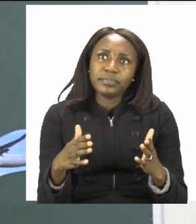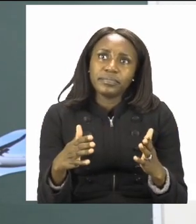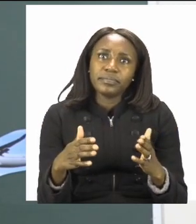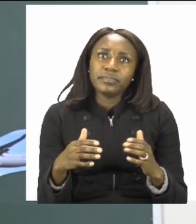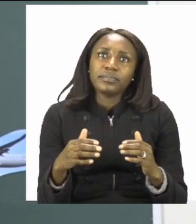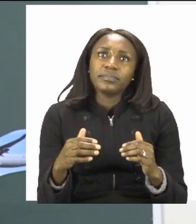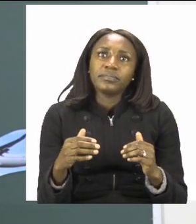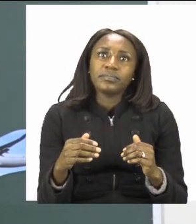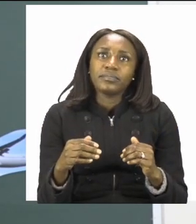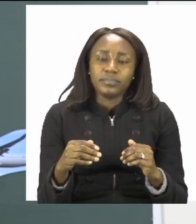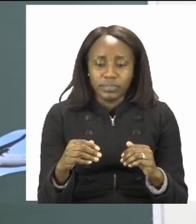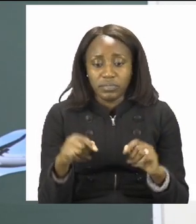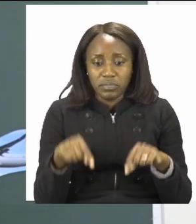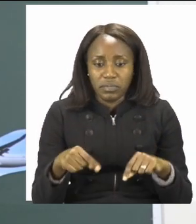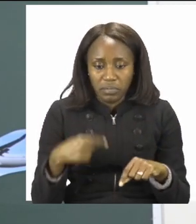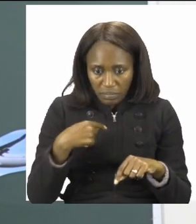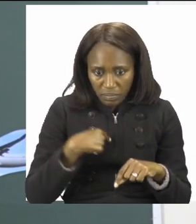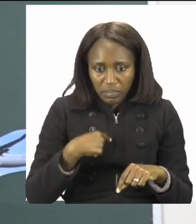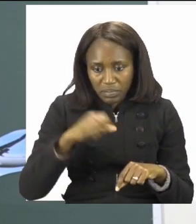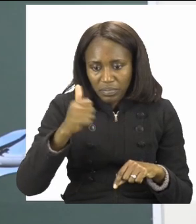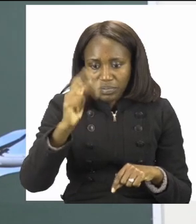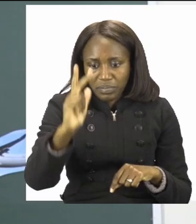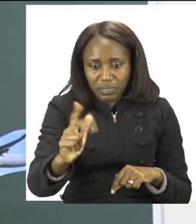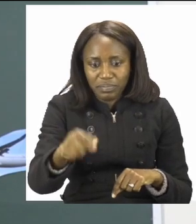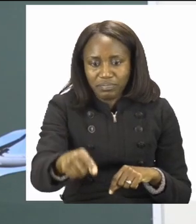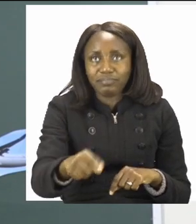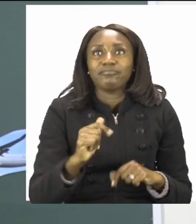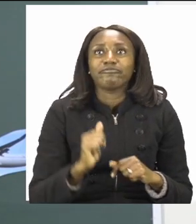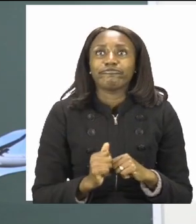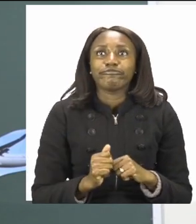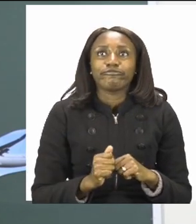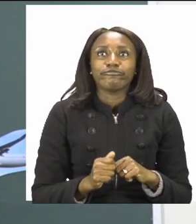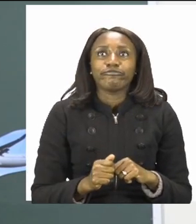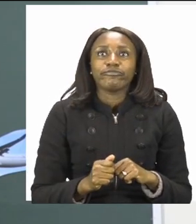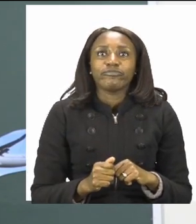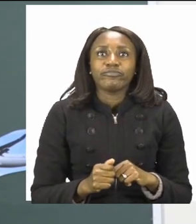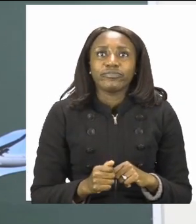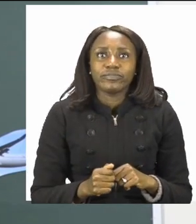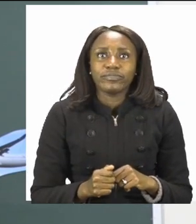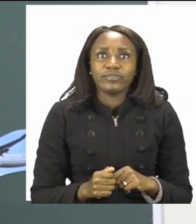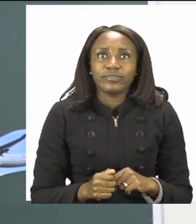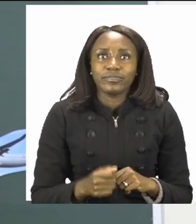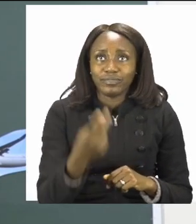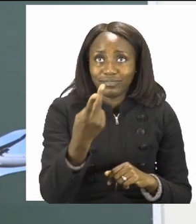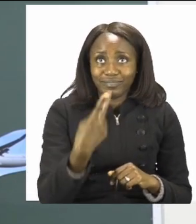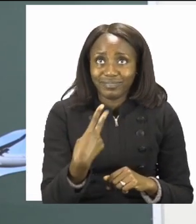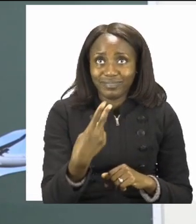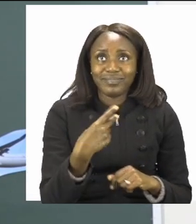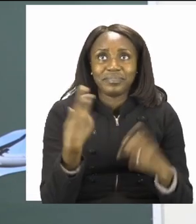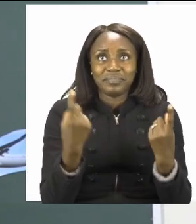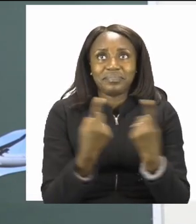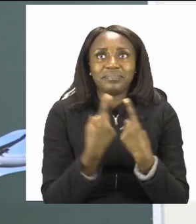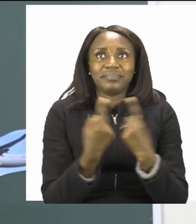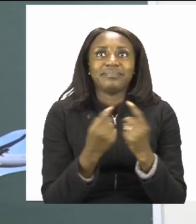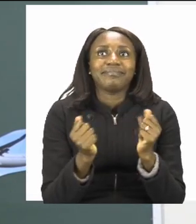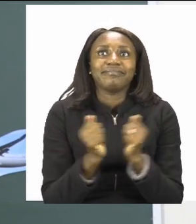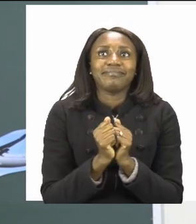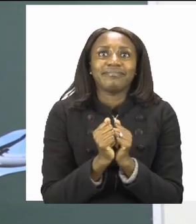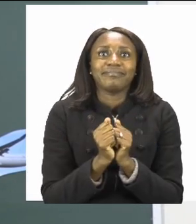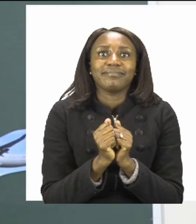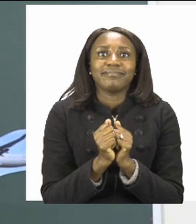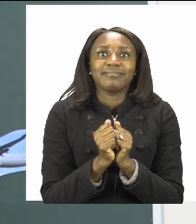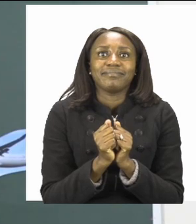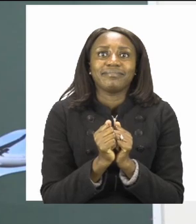yourself and the next person. You and I are the people who are playing the game now.